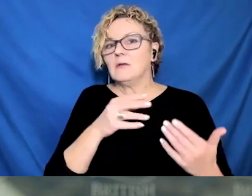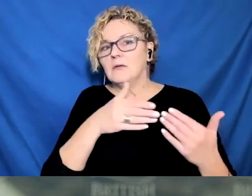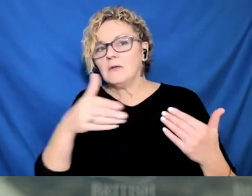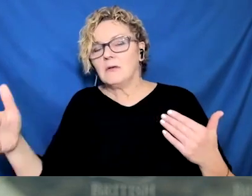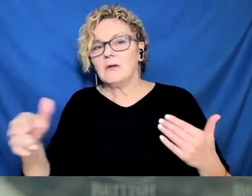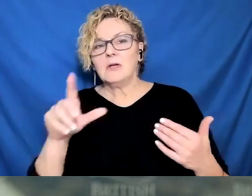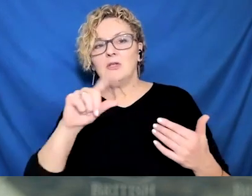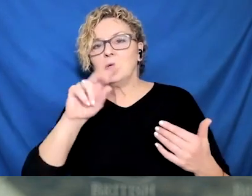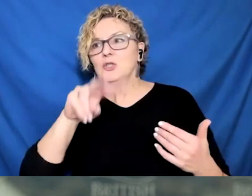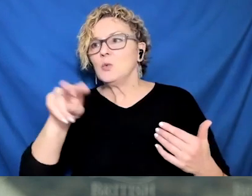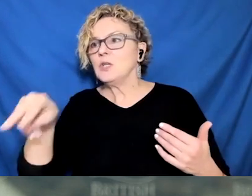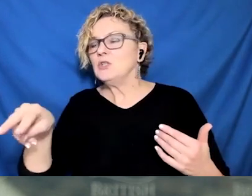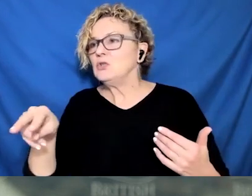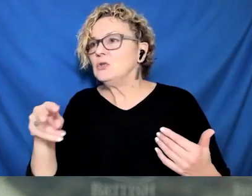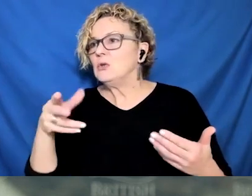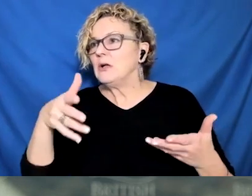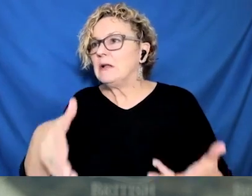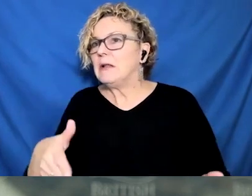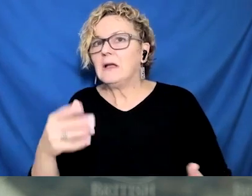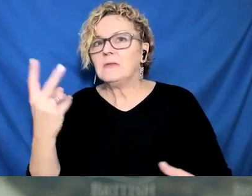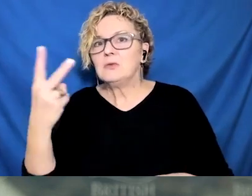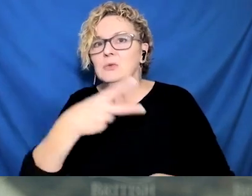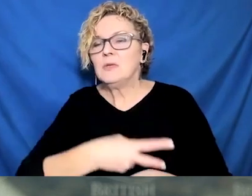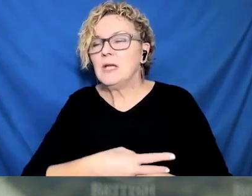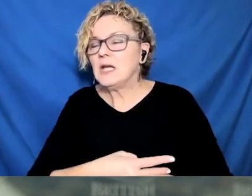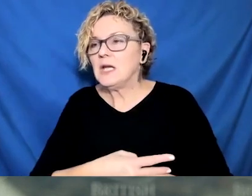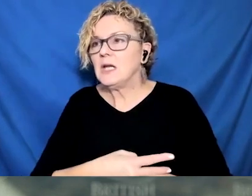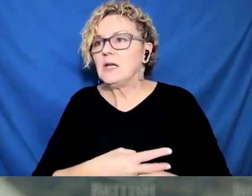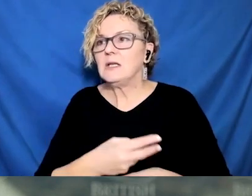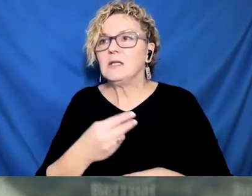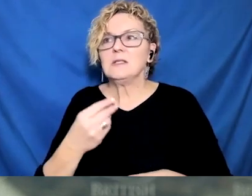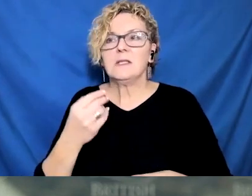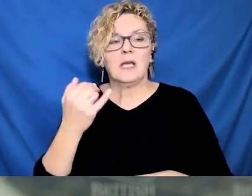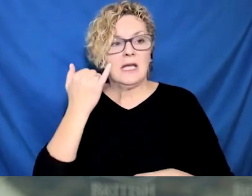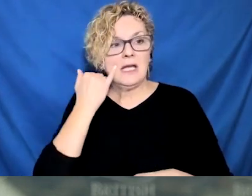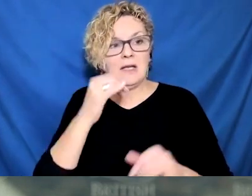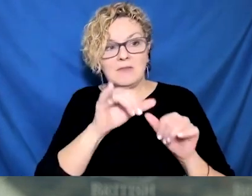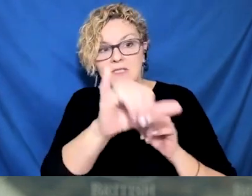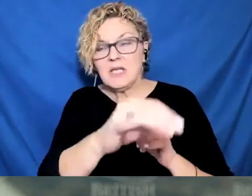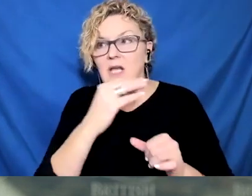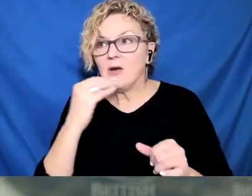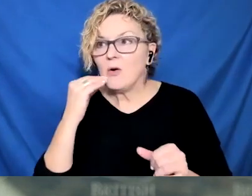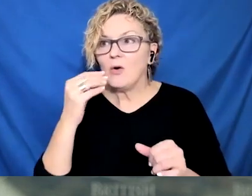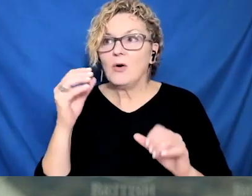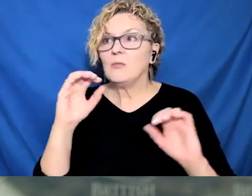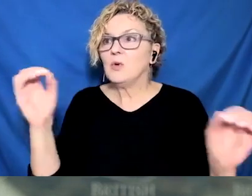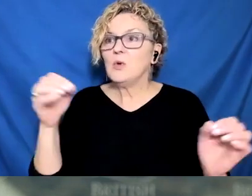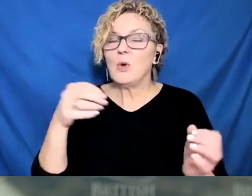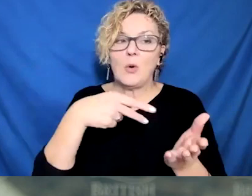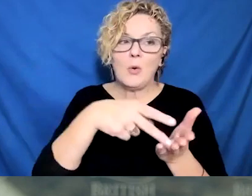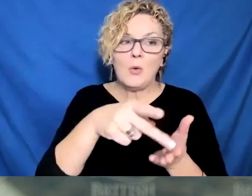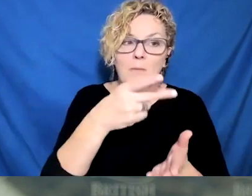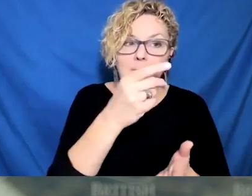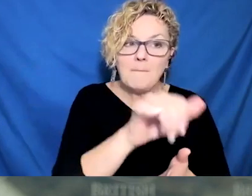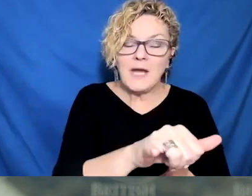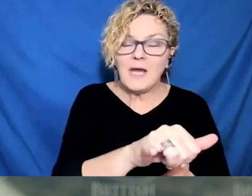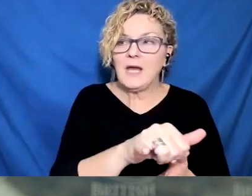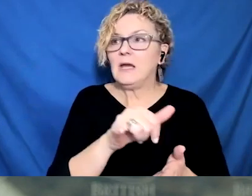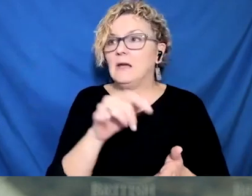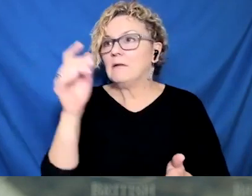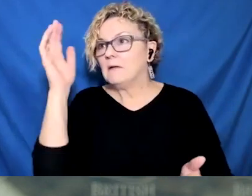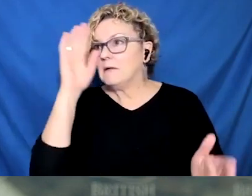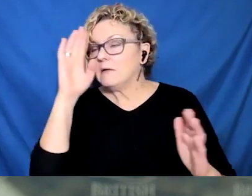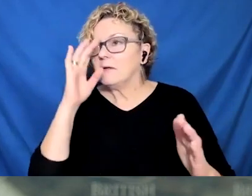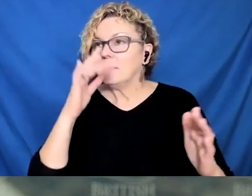throughout this pandemic period. And that hasn't been the case everywhere else. So I recognize the challenge. I empathize with that. That's why we